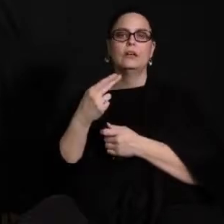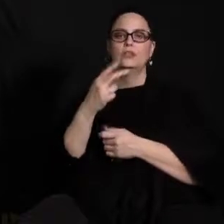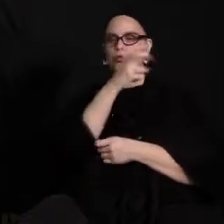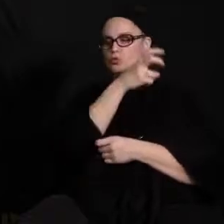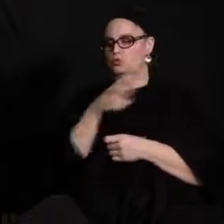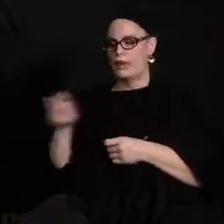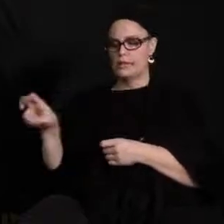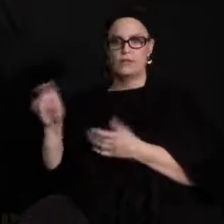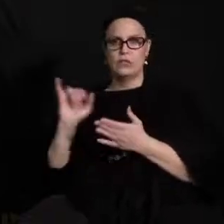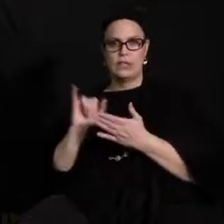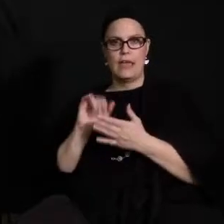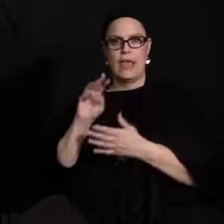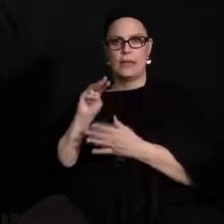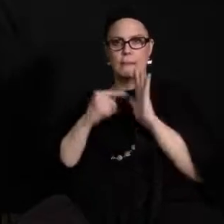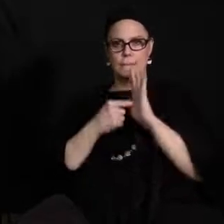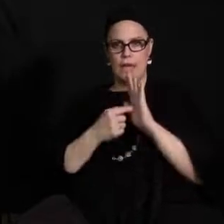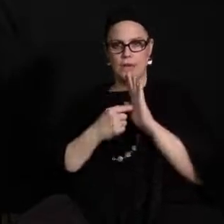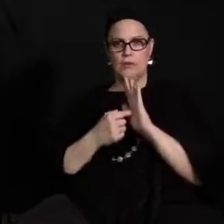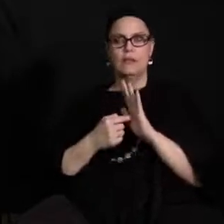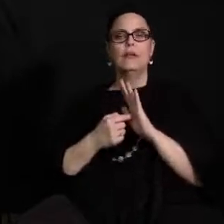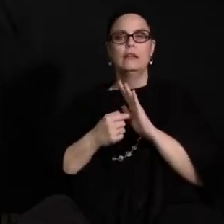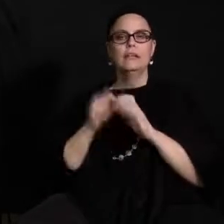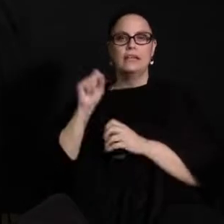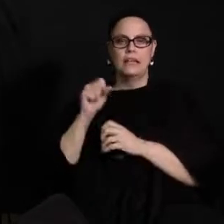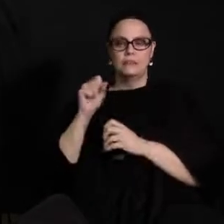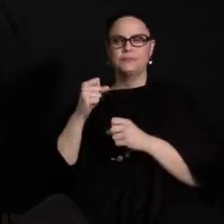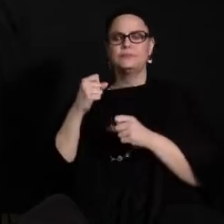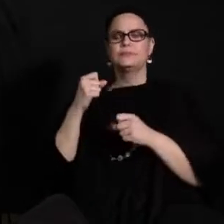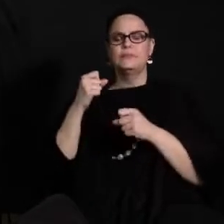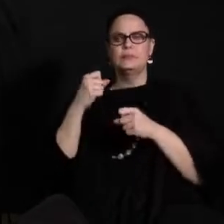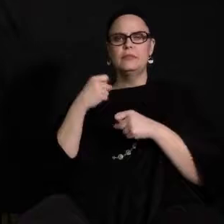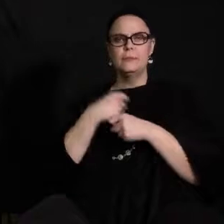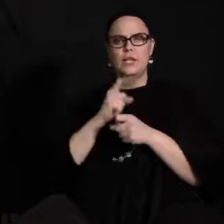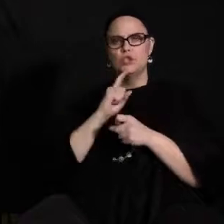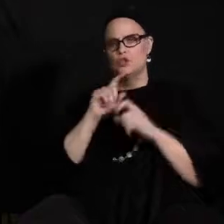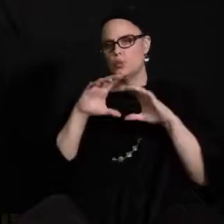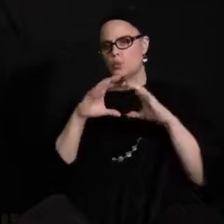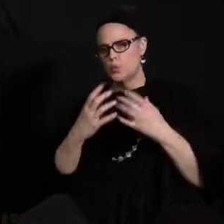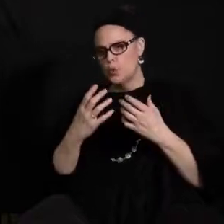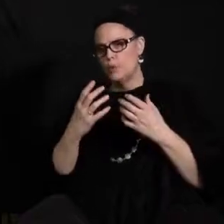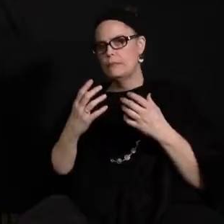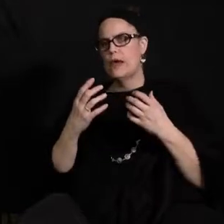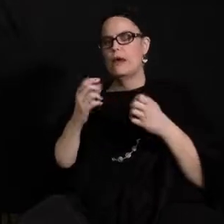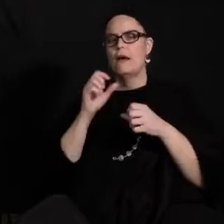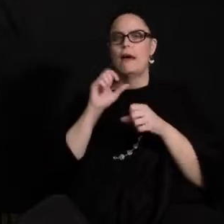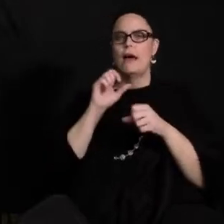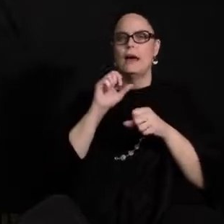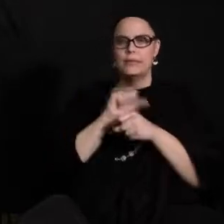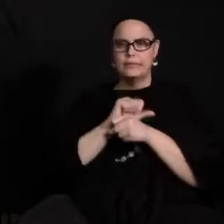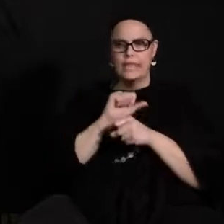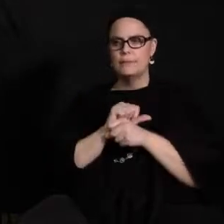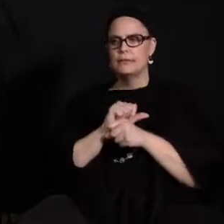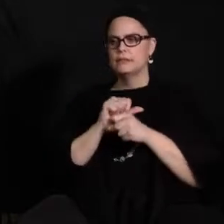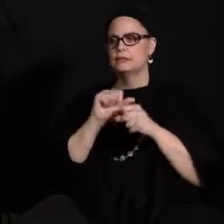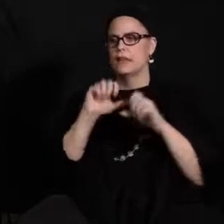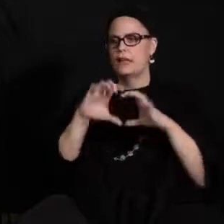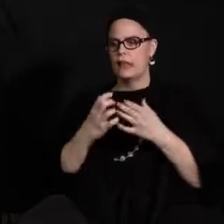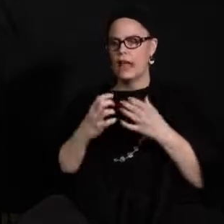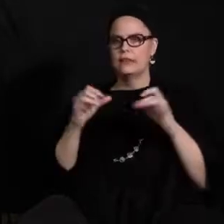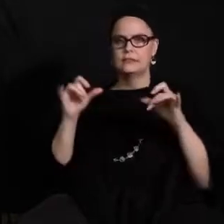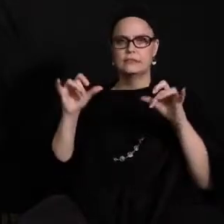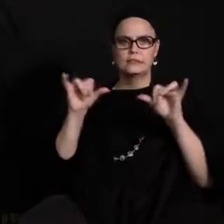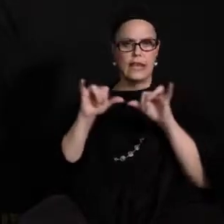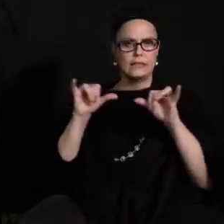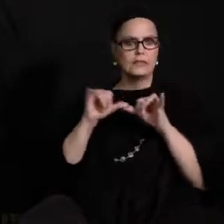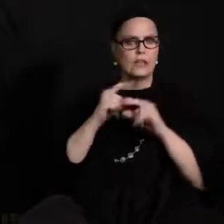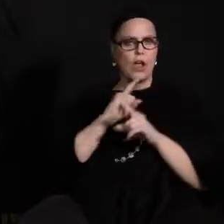the secondary model. And again, that has to do with some of the complexities of making sure that room assignments for the class sizes coming back are appropriate for our safe learning